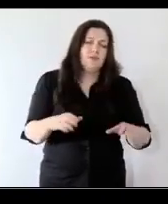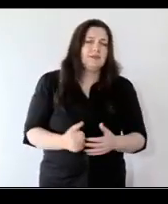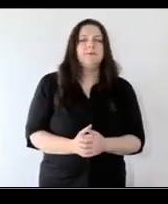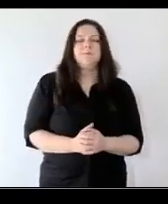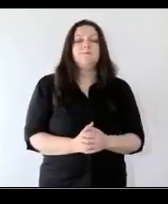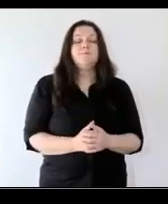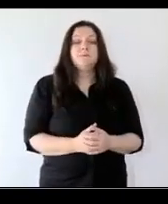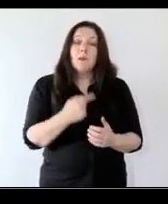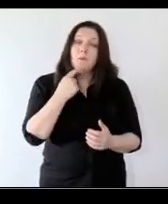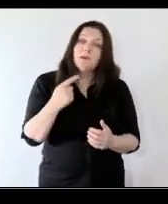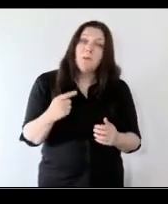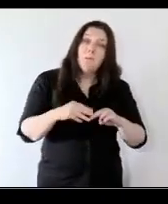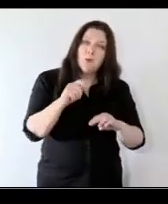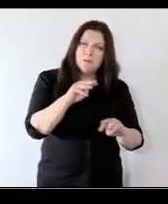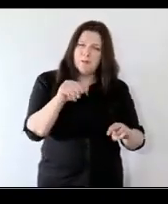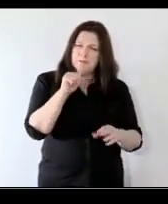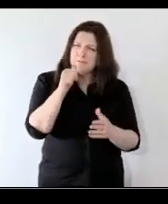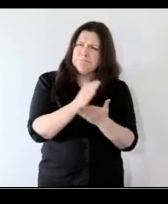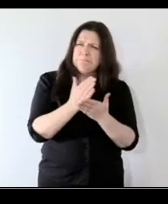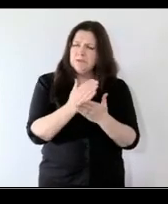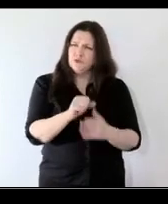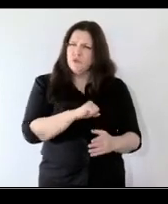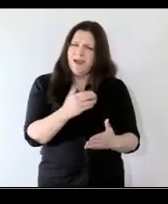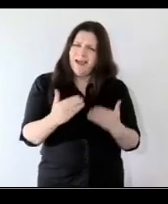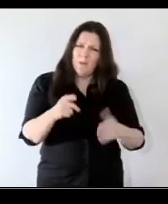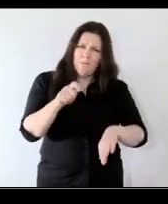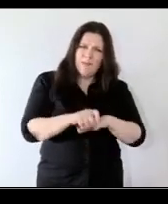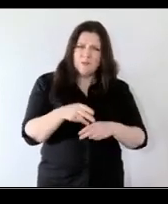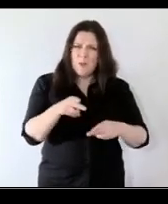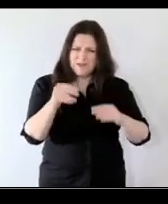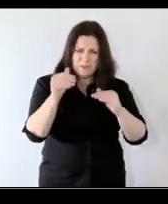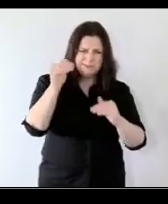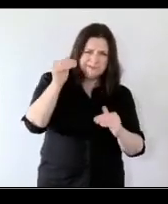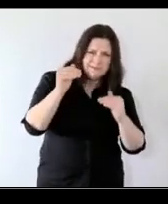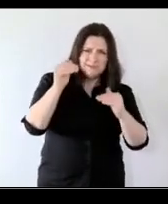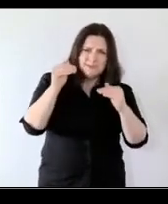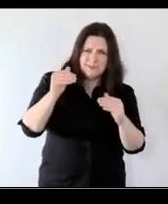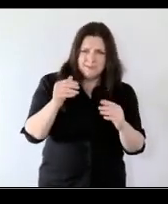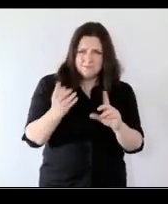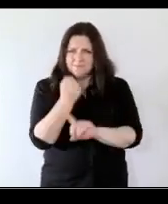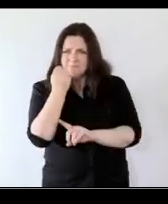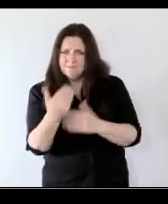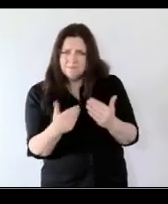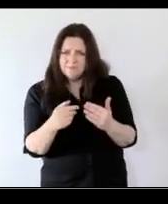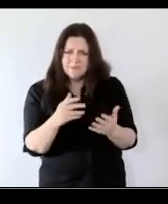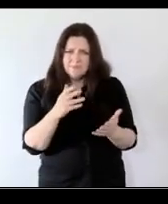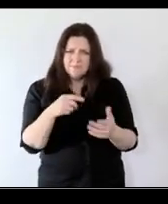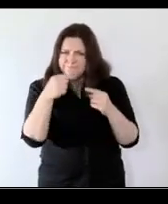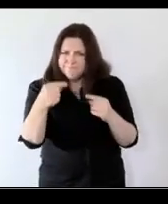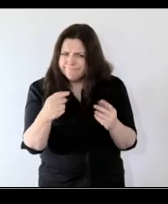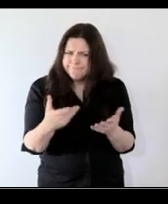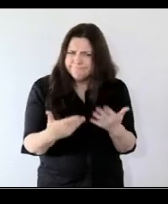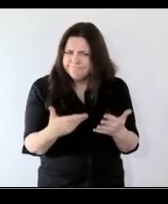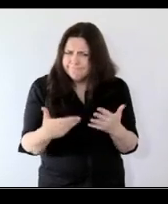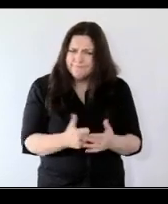then people sort of feel unsure about well what's the best way to tackle it or what happens so sometimes they'll say yes we